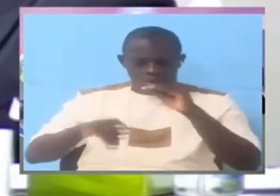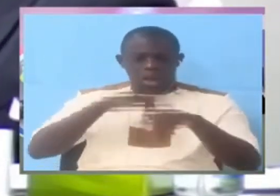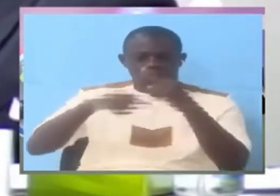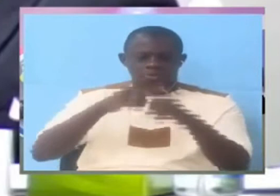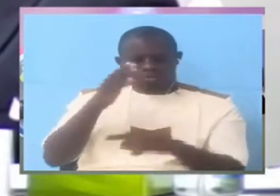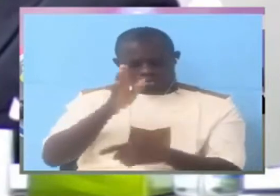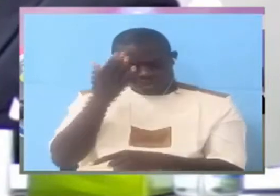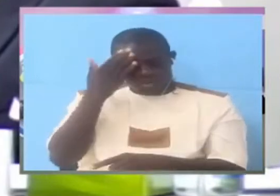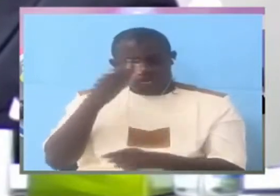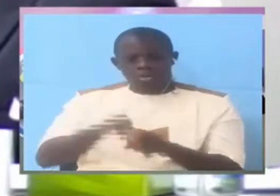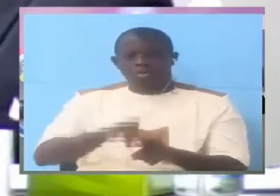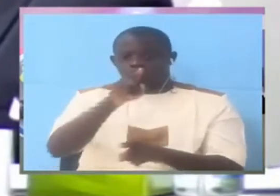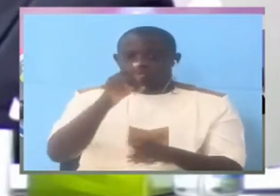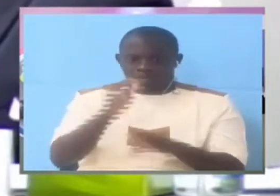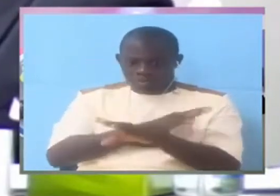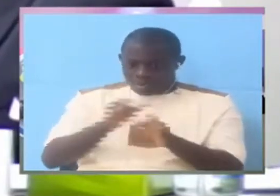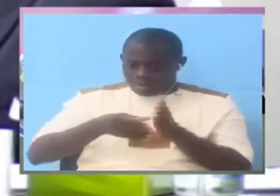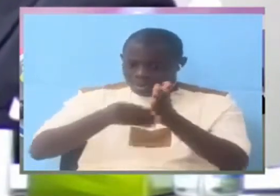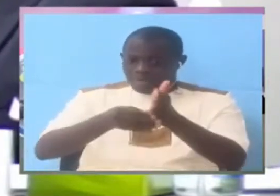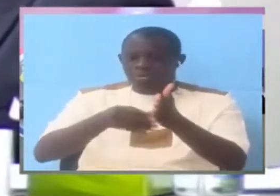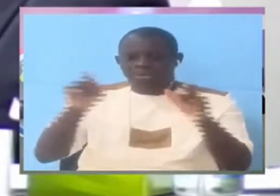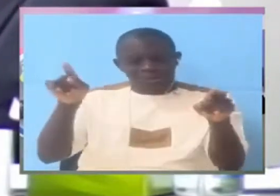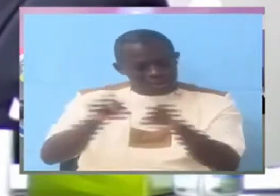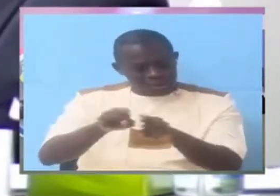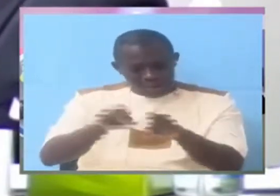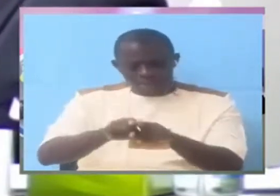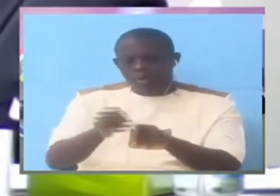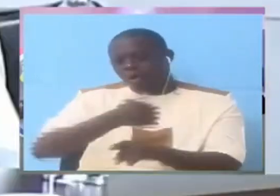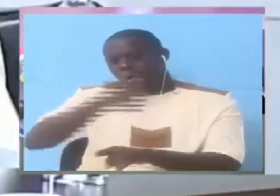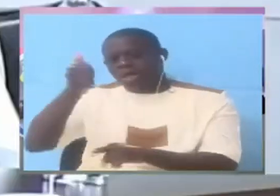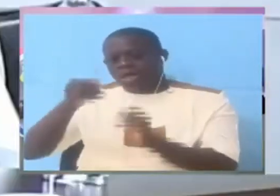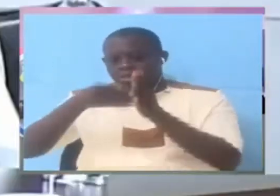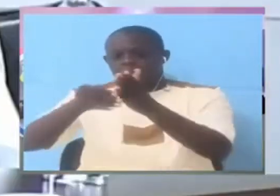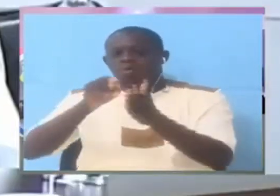You are a director just like the director of internal security.